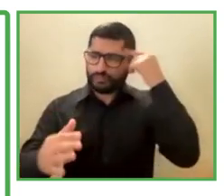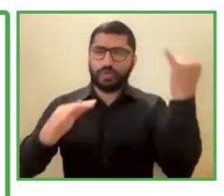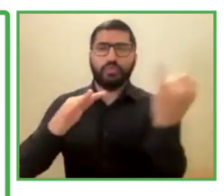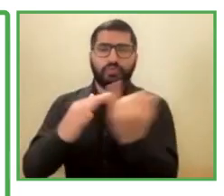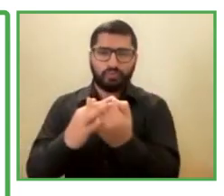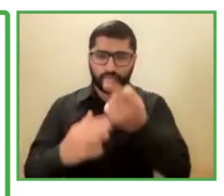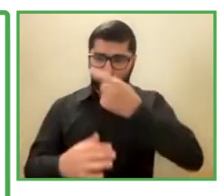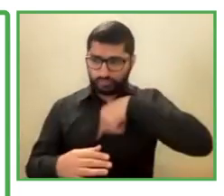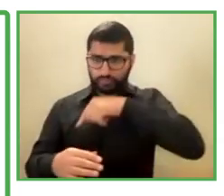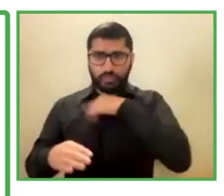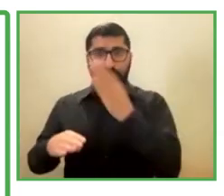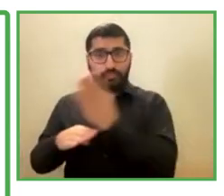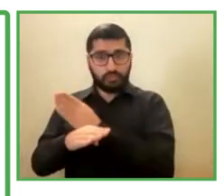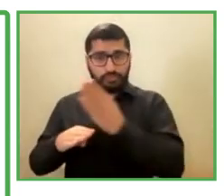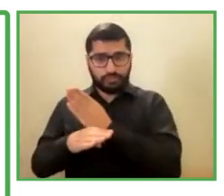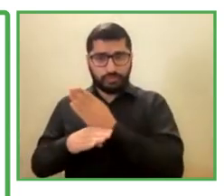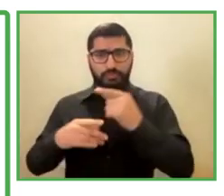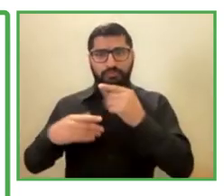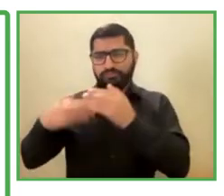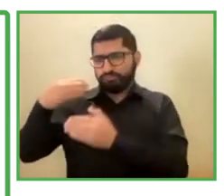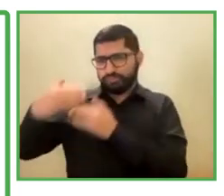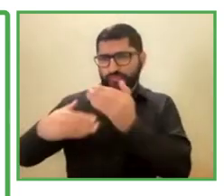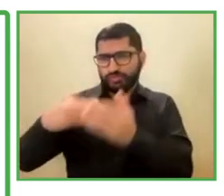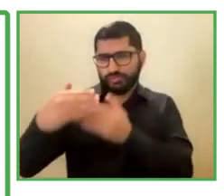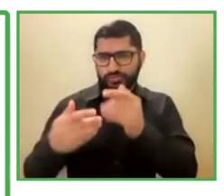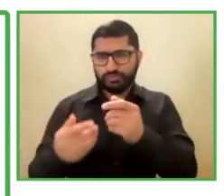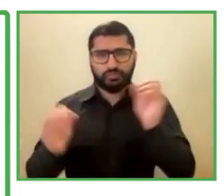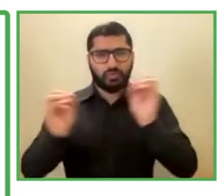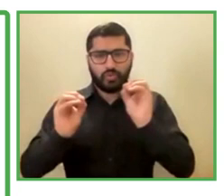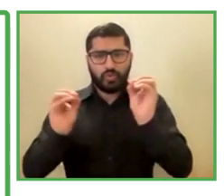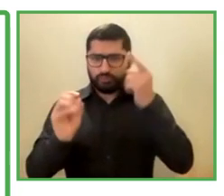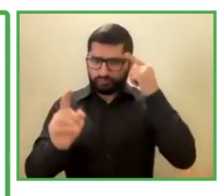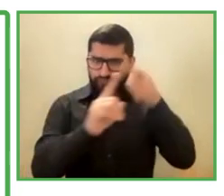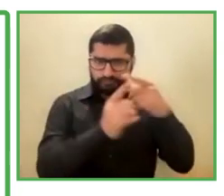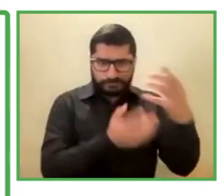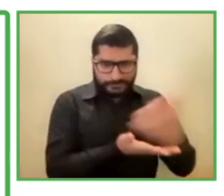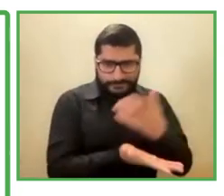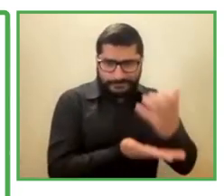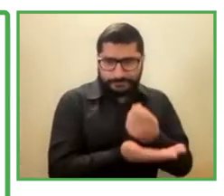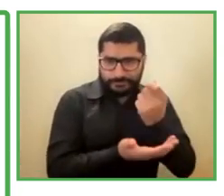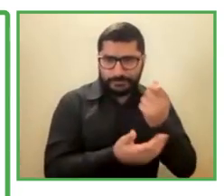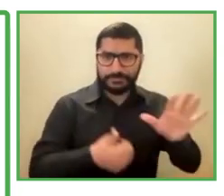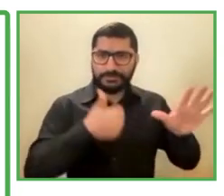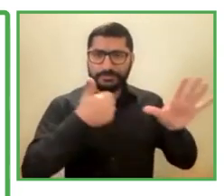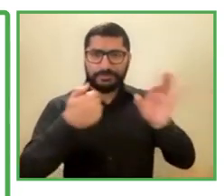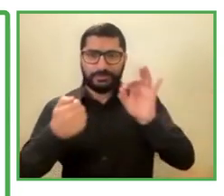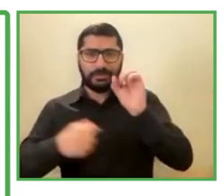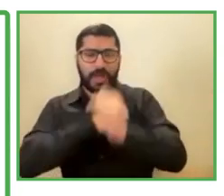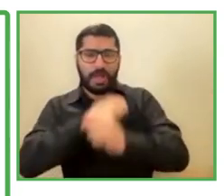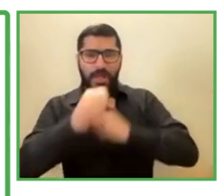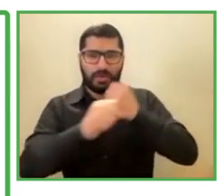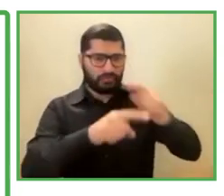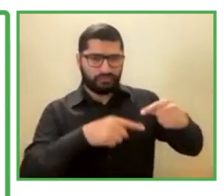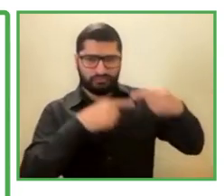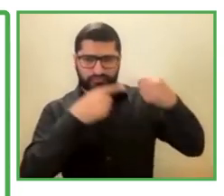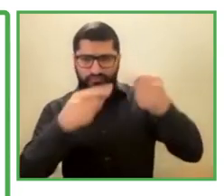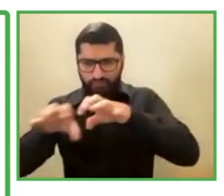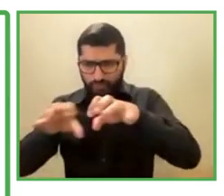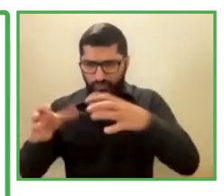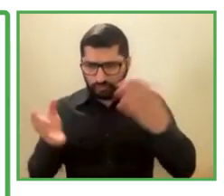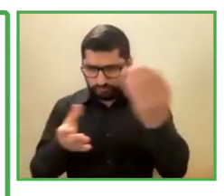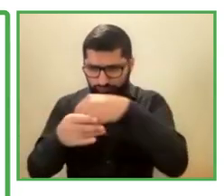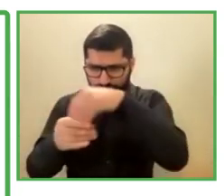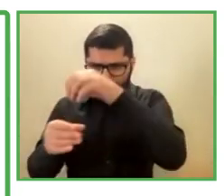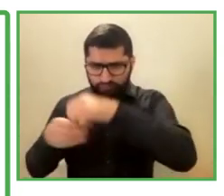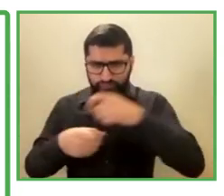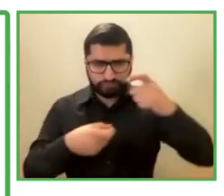our own equity that has been working for six decades providing benefits and social products for all the people that are